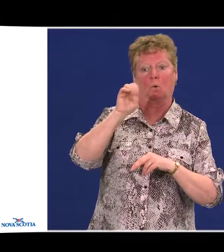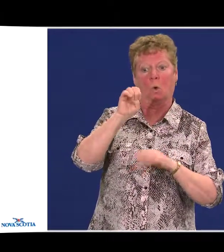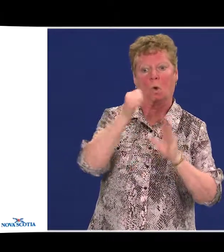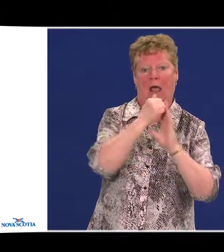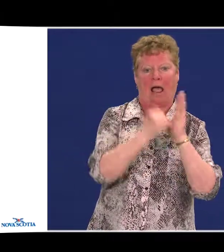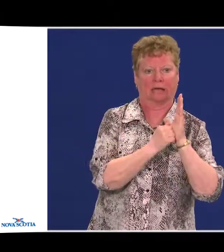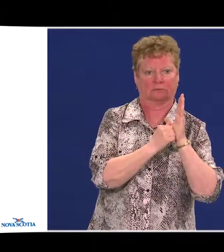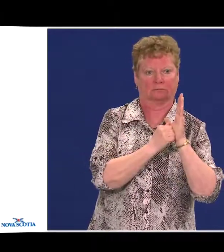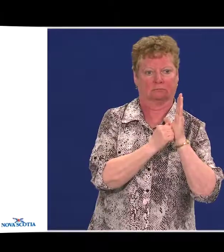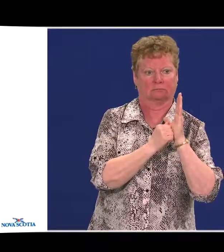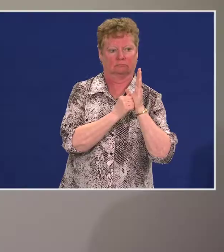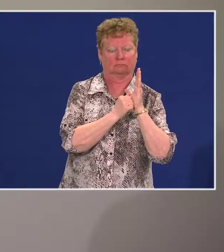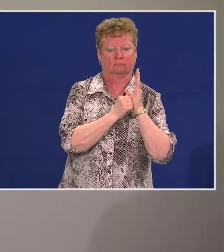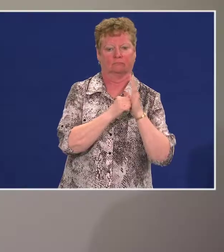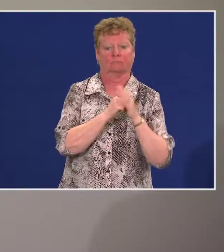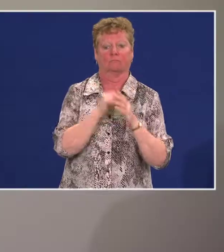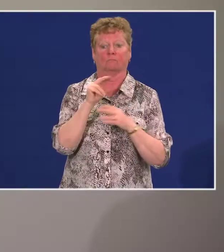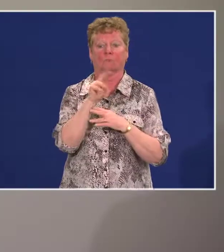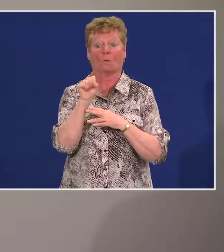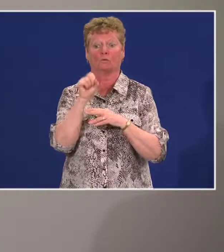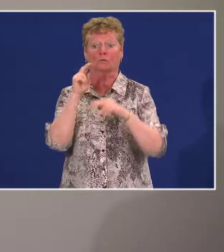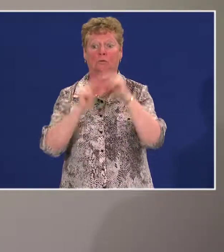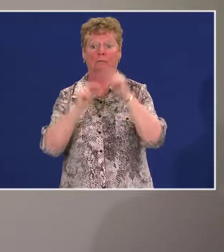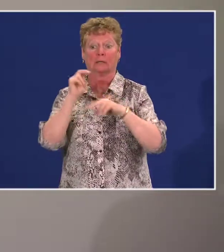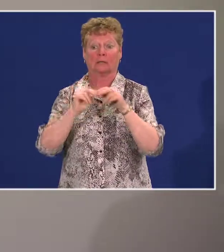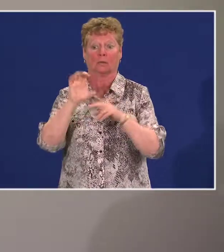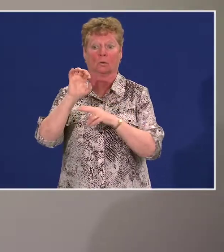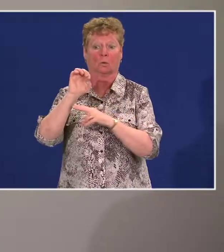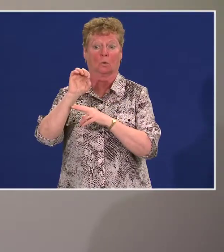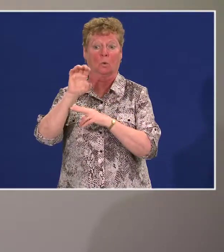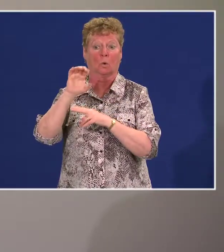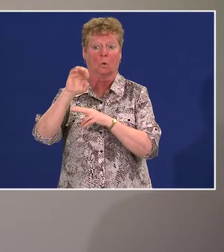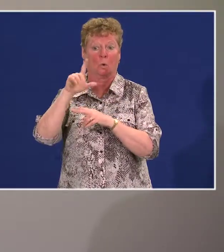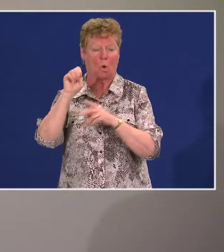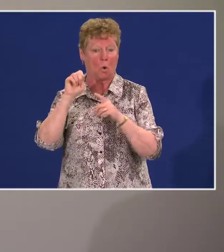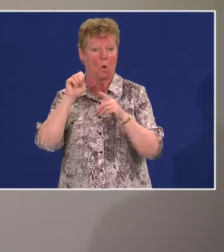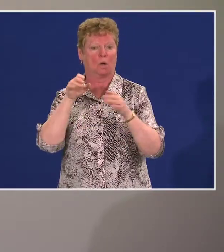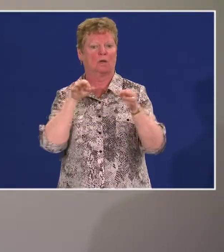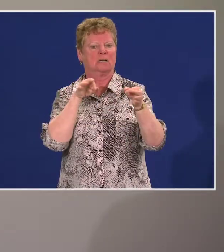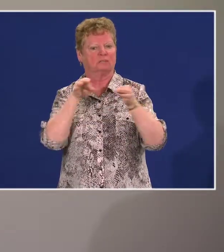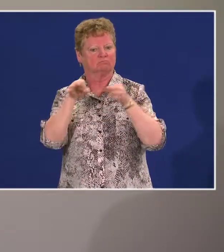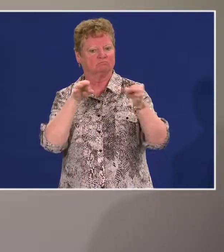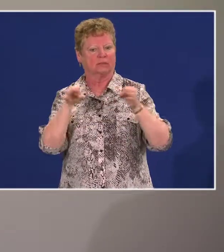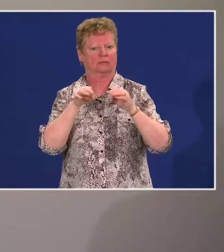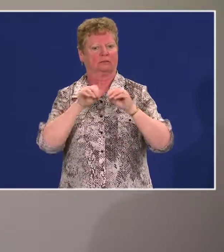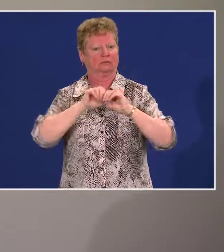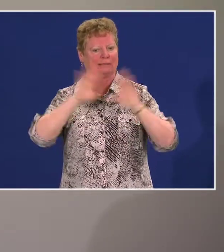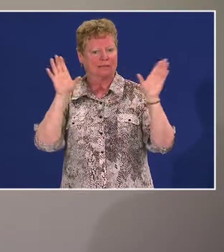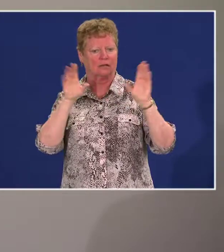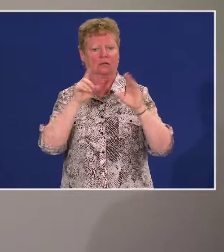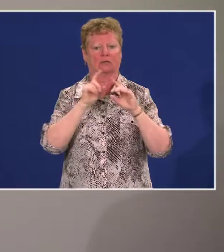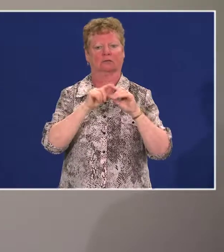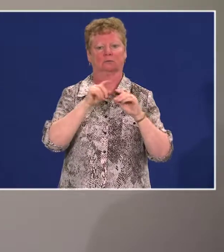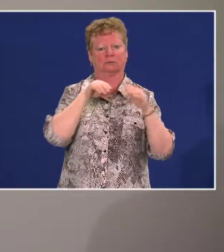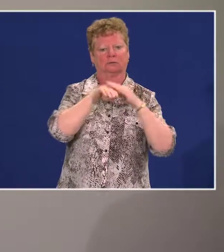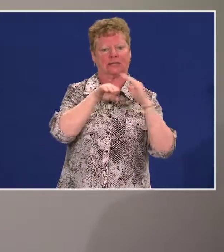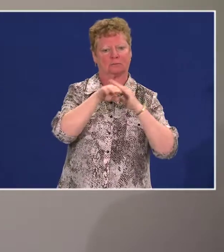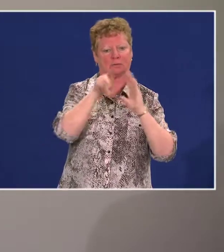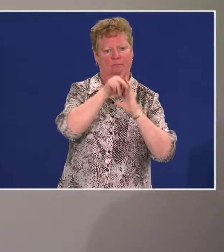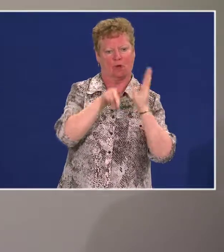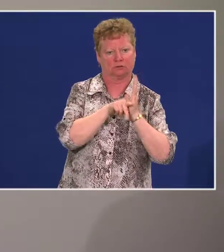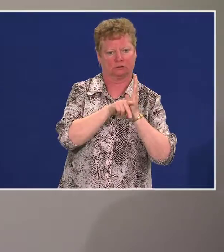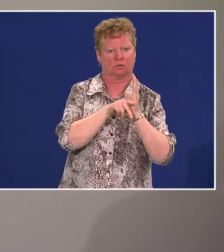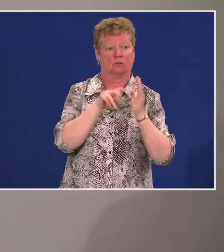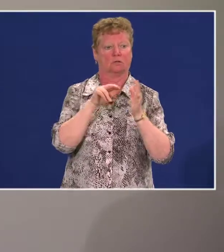Where the Nova Scotia building code articulates accessibility policy, standards should be